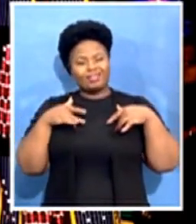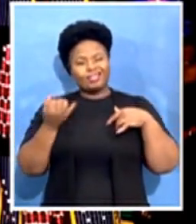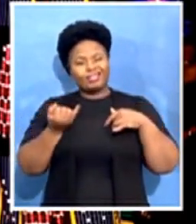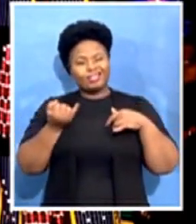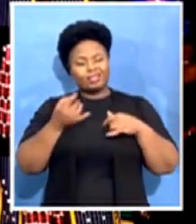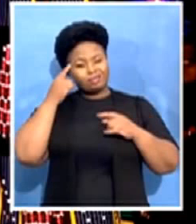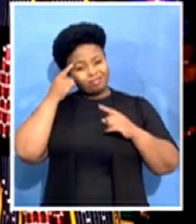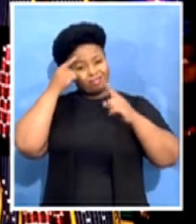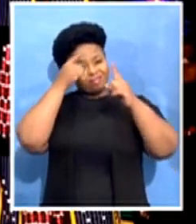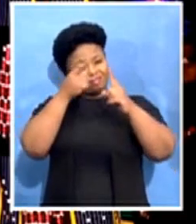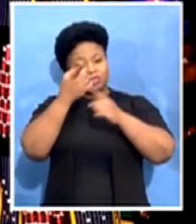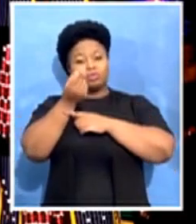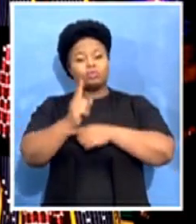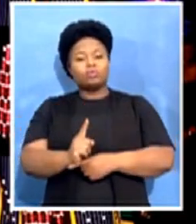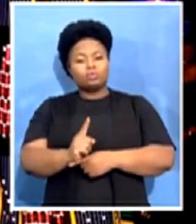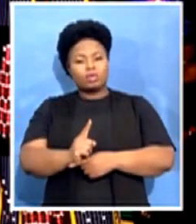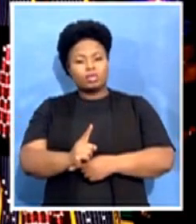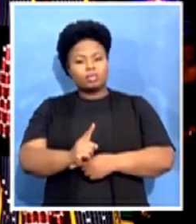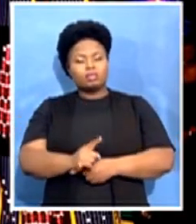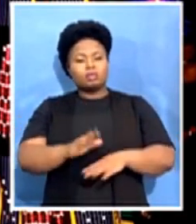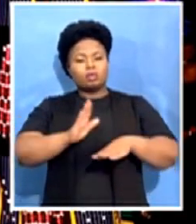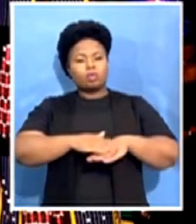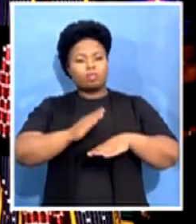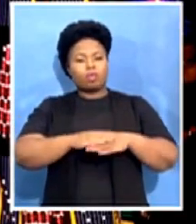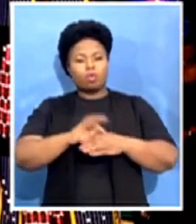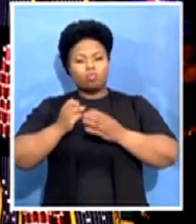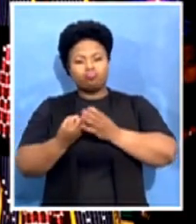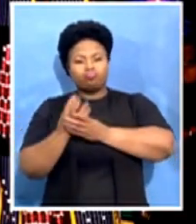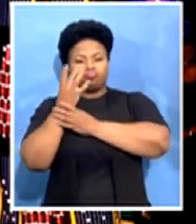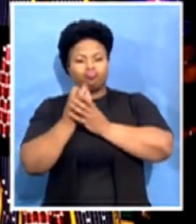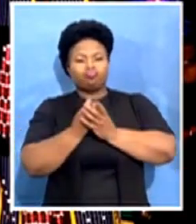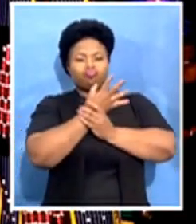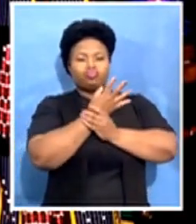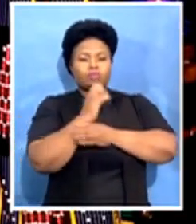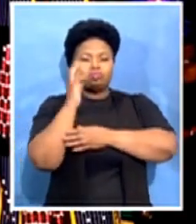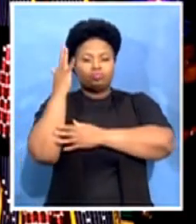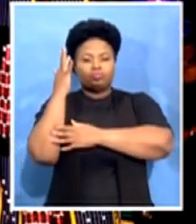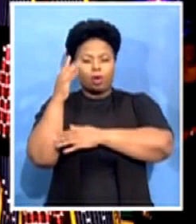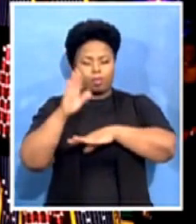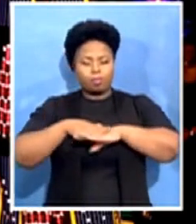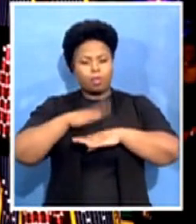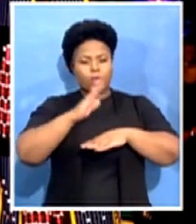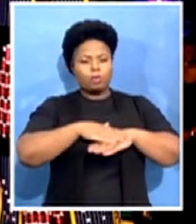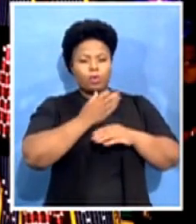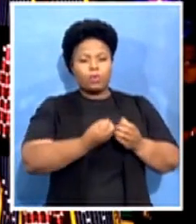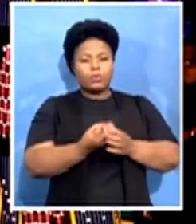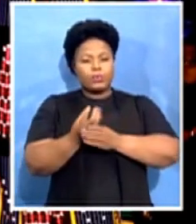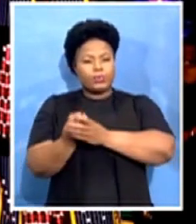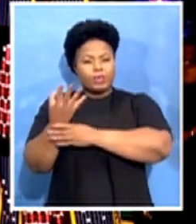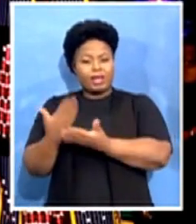more baobabs rise. It is because of her that our nation